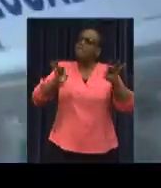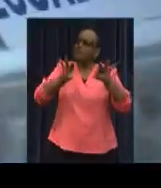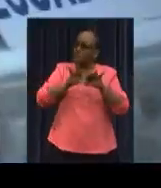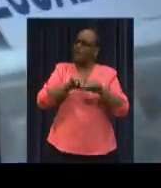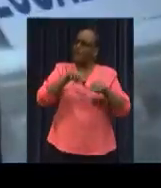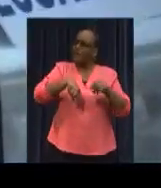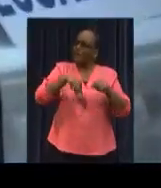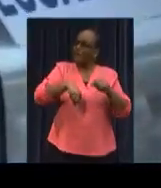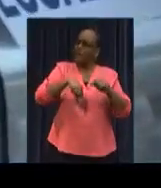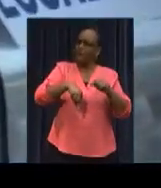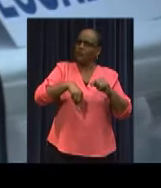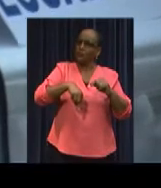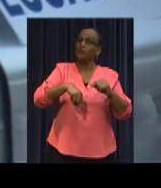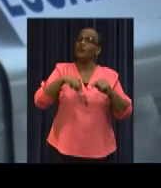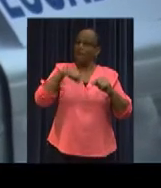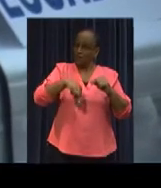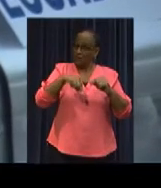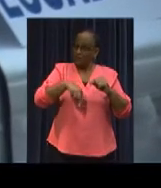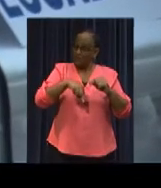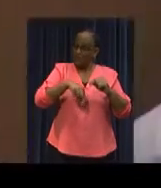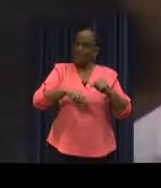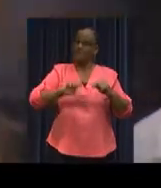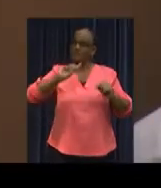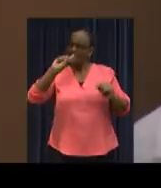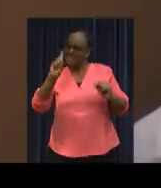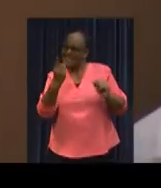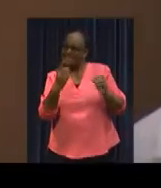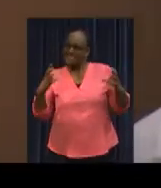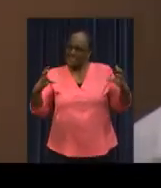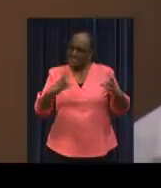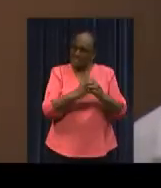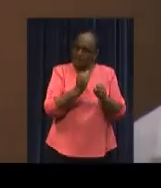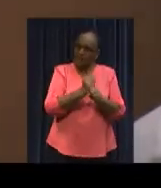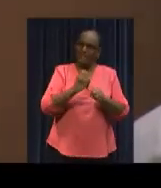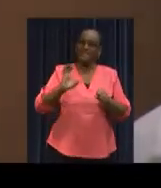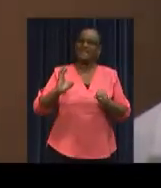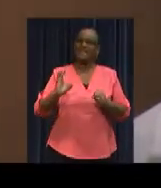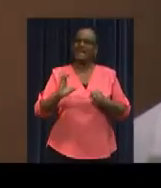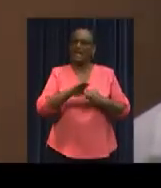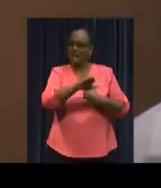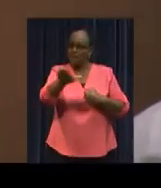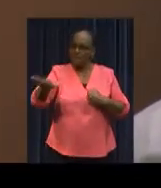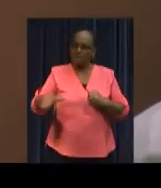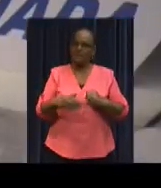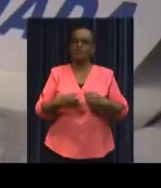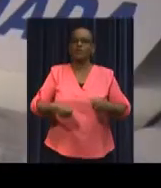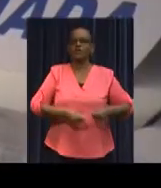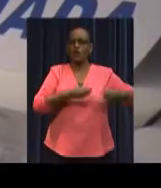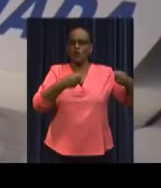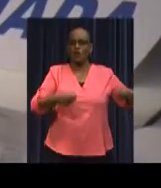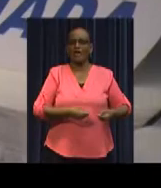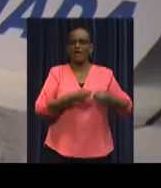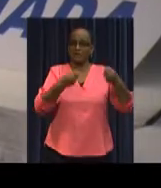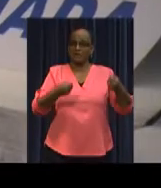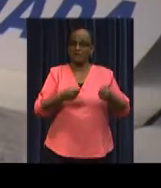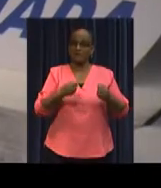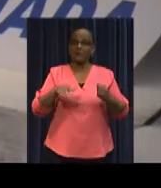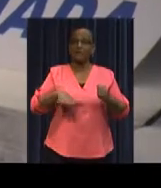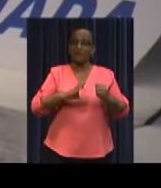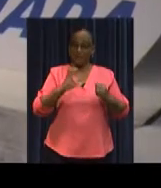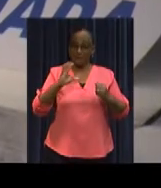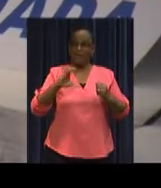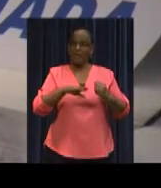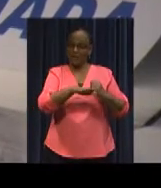in the maritime area. This meeting was organized for the first time in the Caribbean. And within the Caribbean,